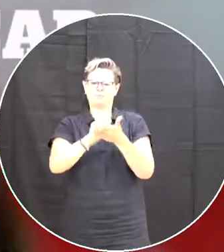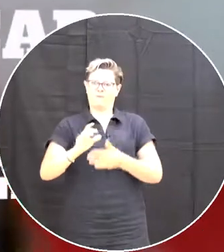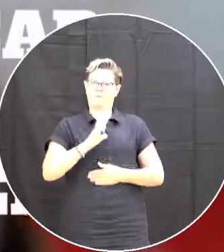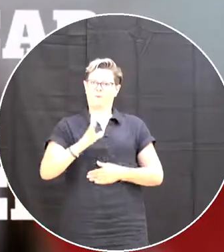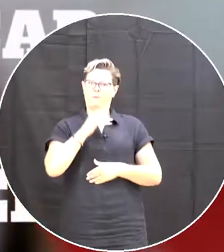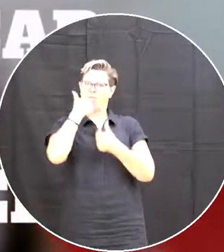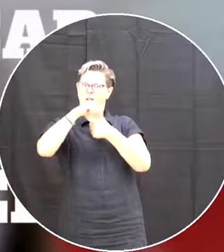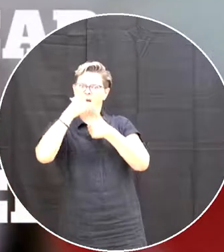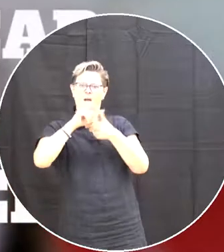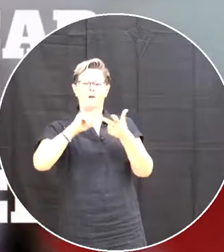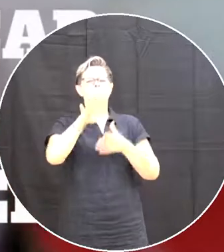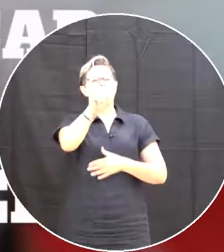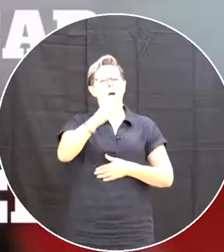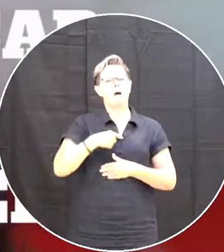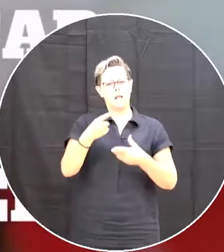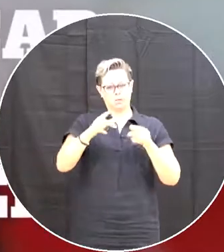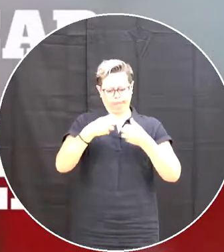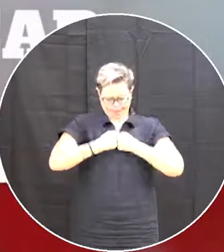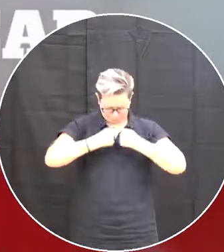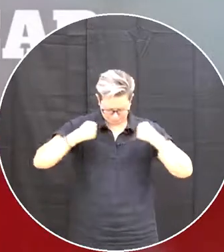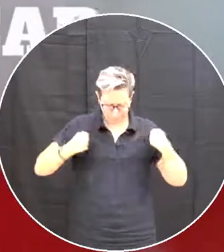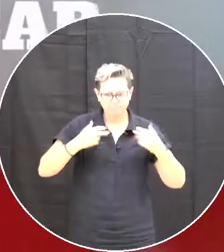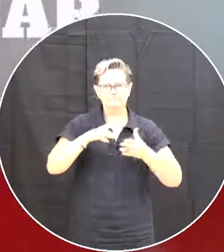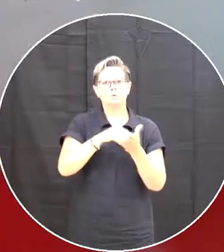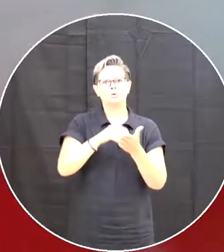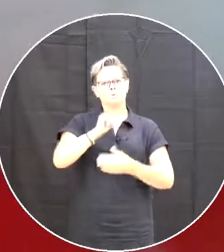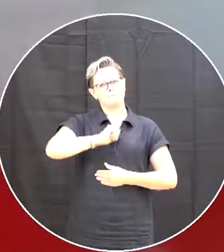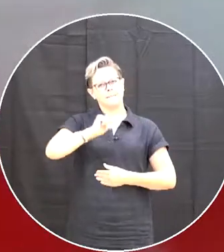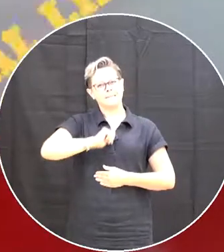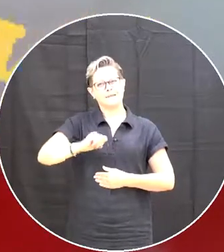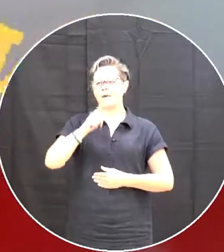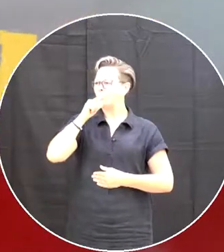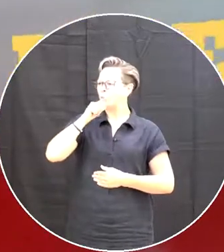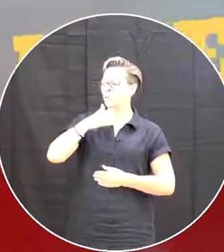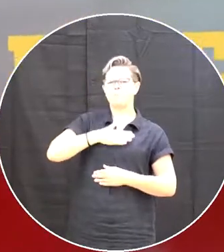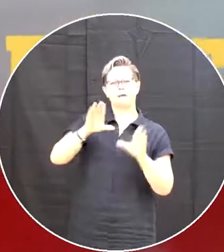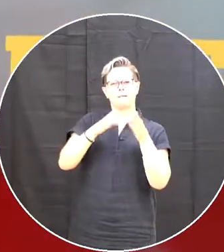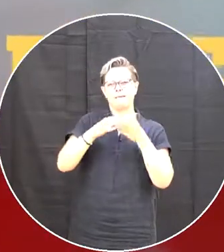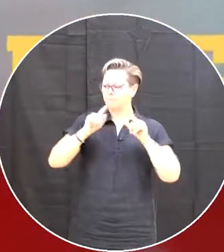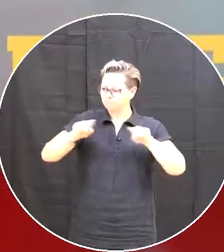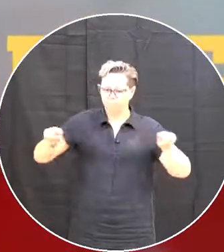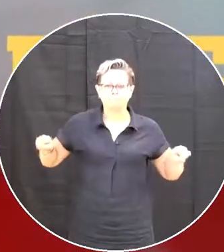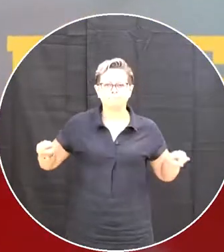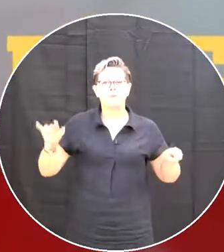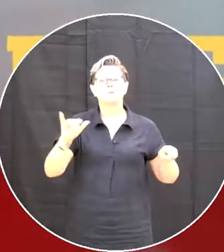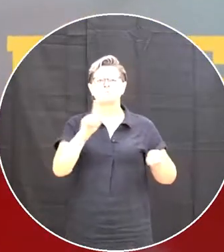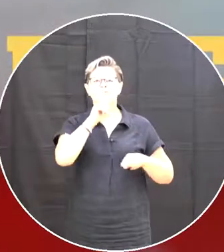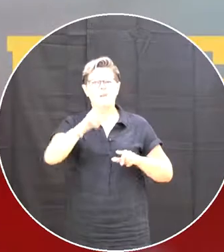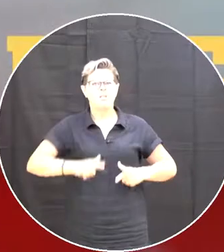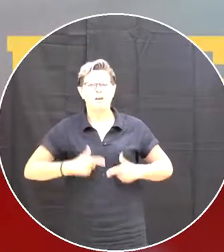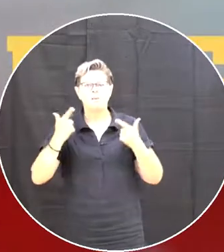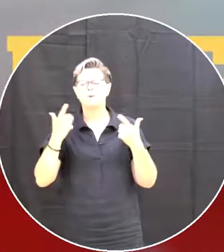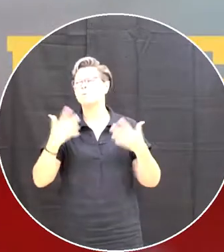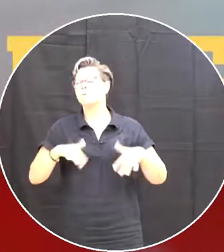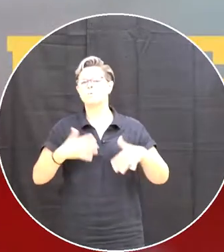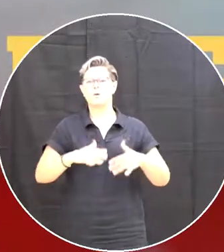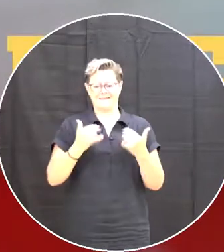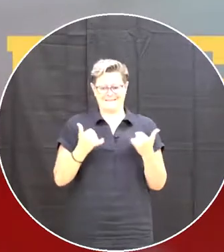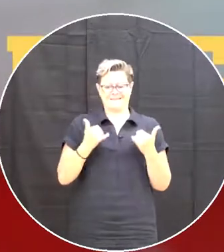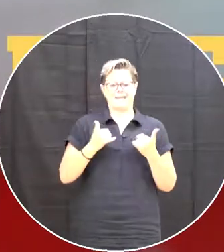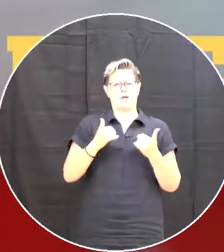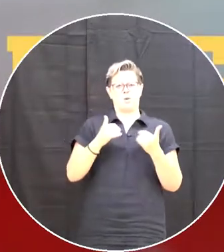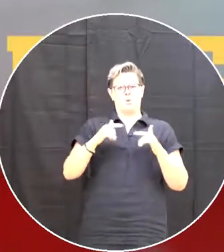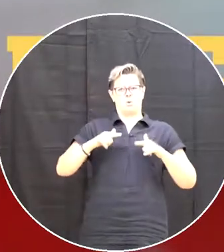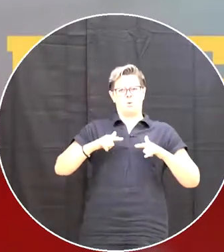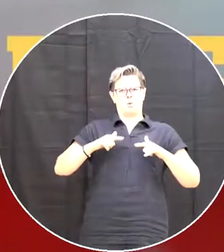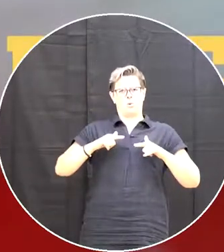a lot about myself and my classmates I've also learned a lot more about real life Our current deep learning project is based on How can we improve